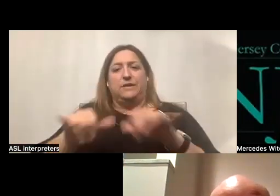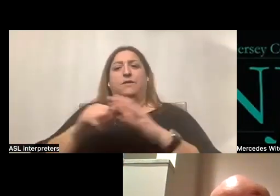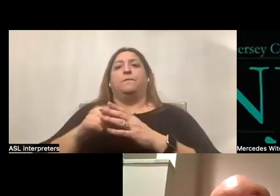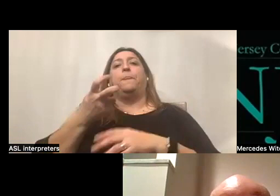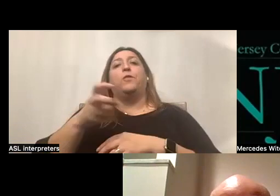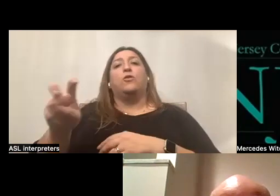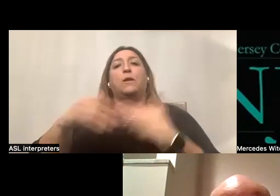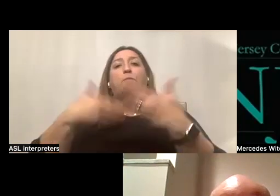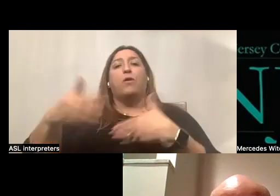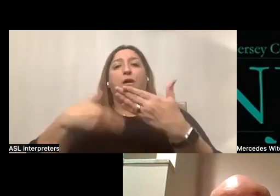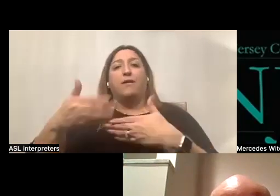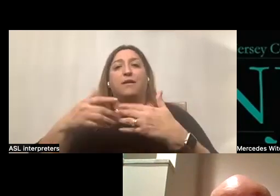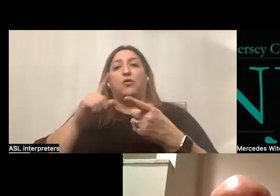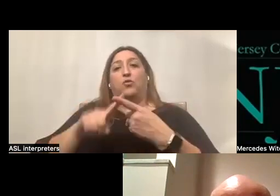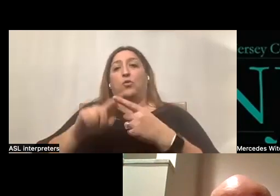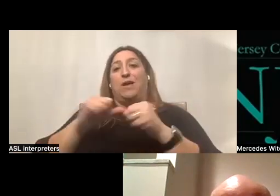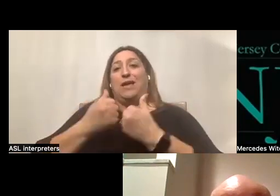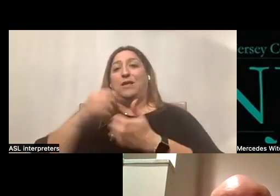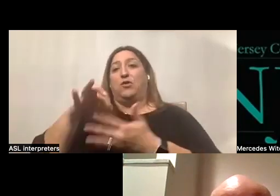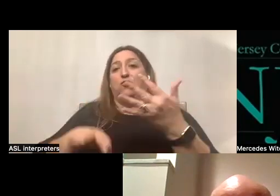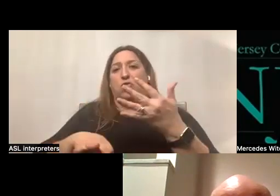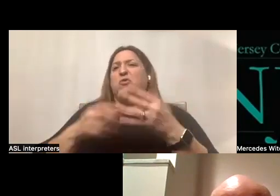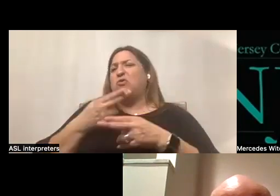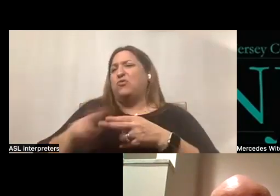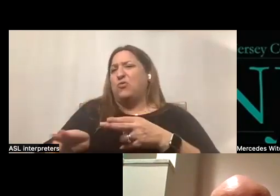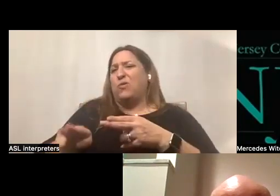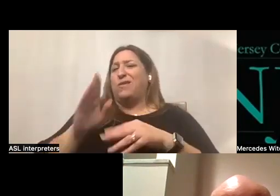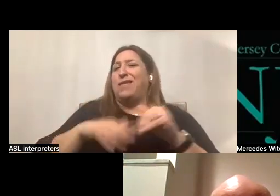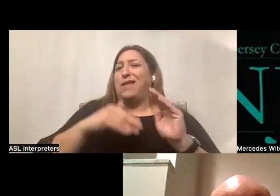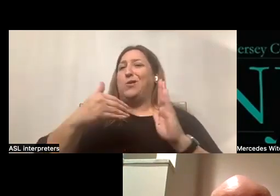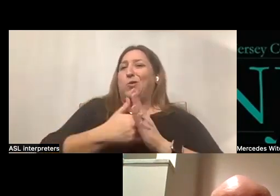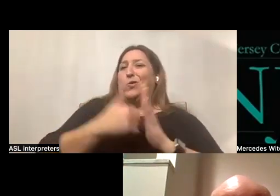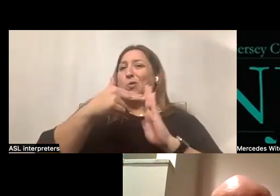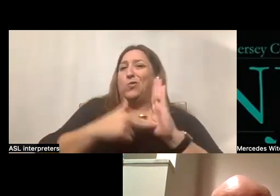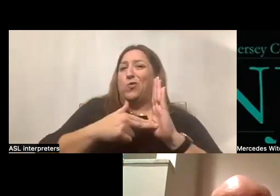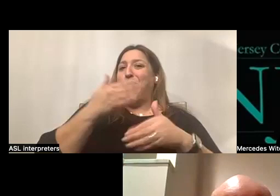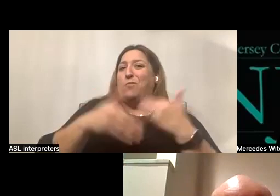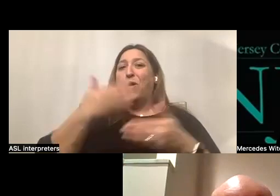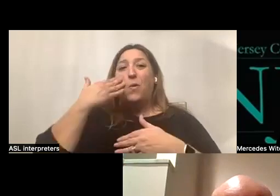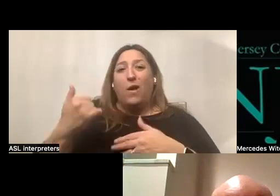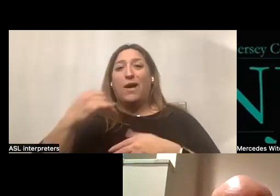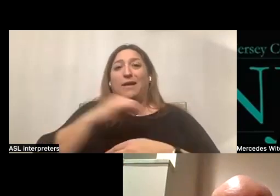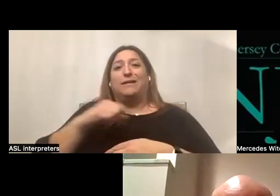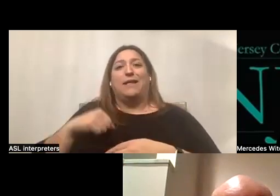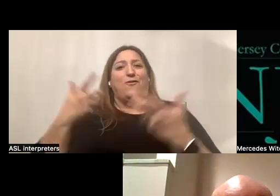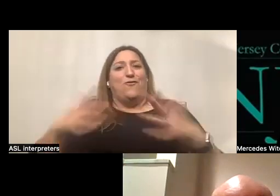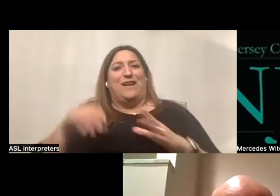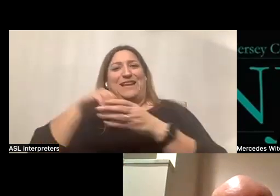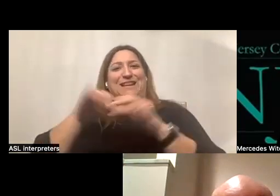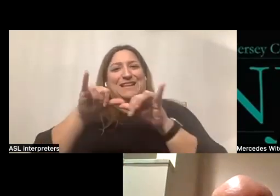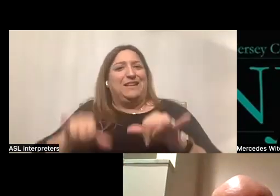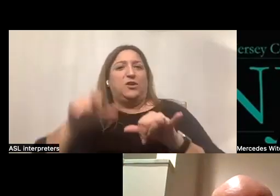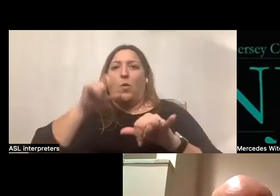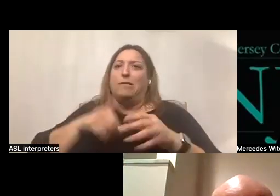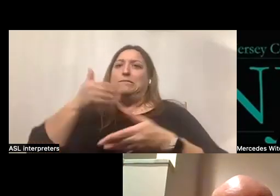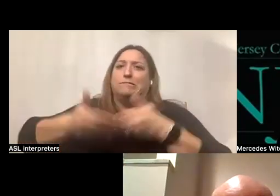process into agency of choice is a bit shorter than the new enrollment process because the staff are already in our systems and do not need to go through